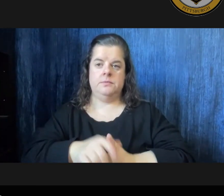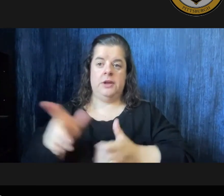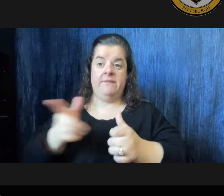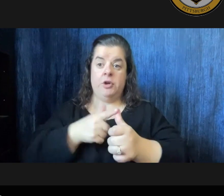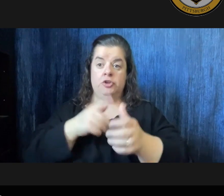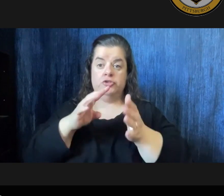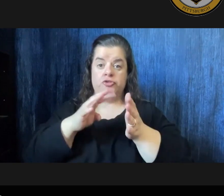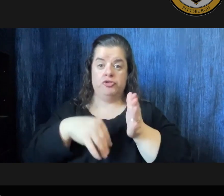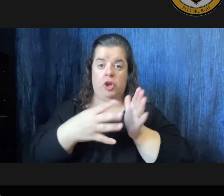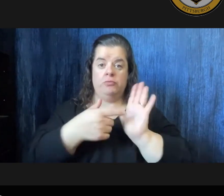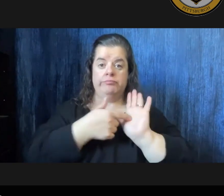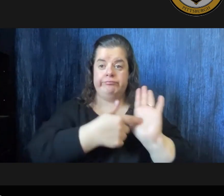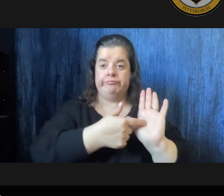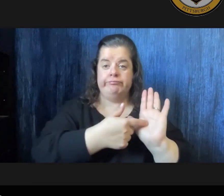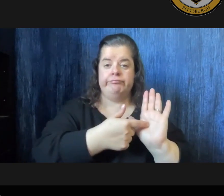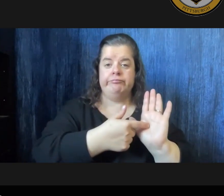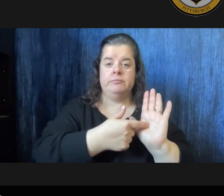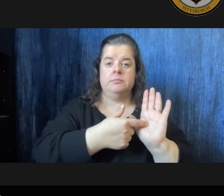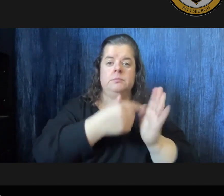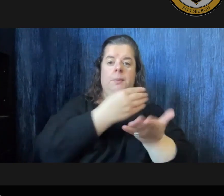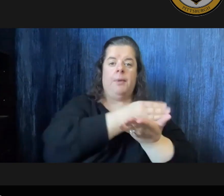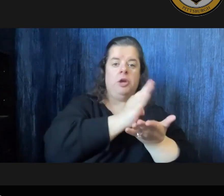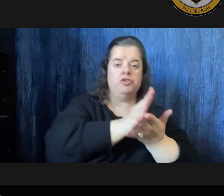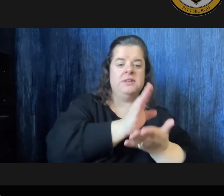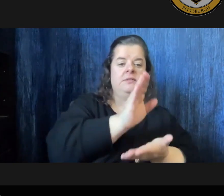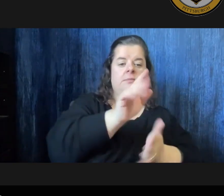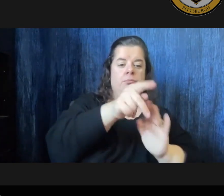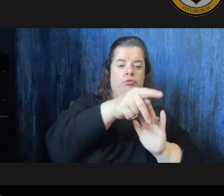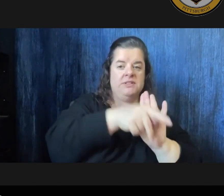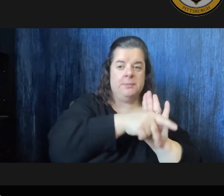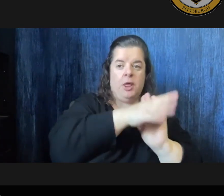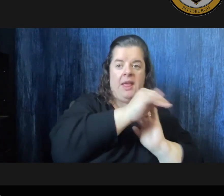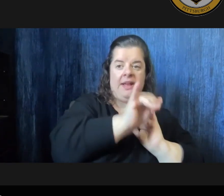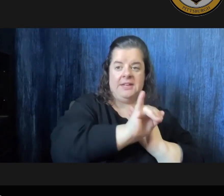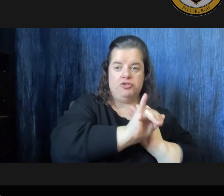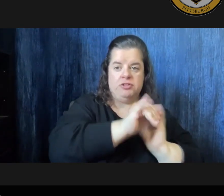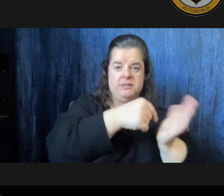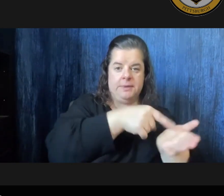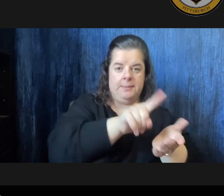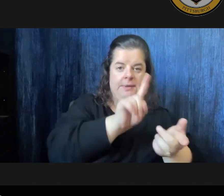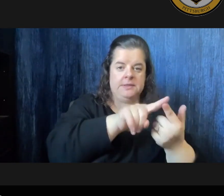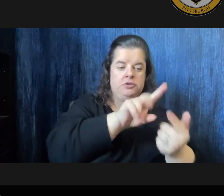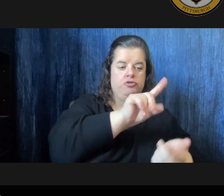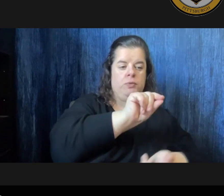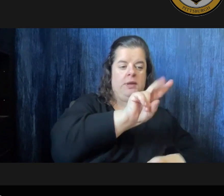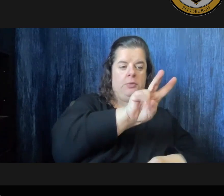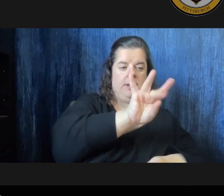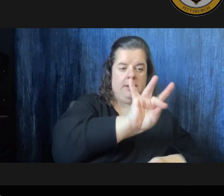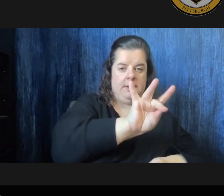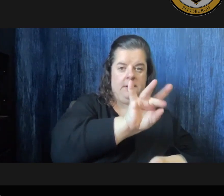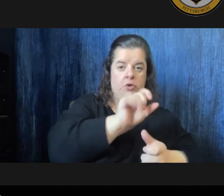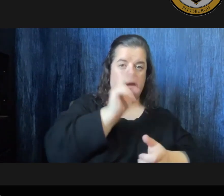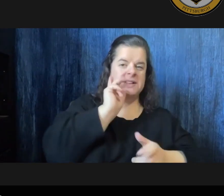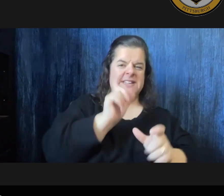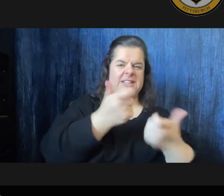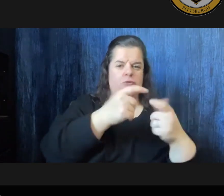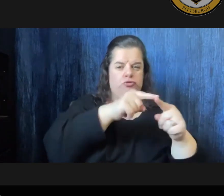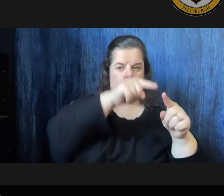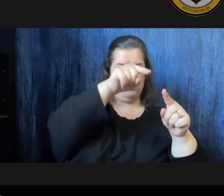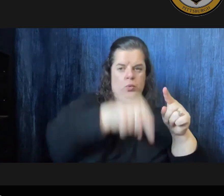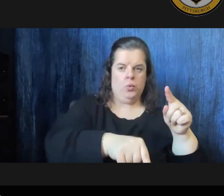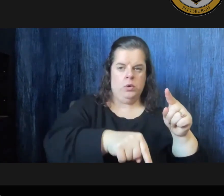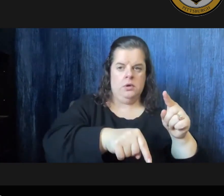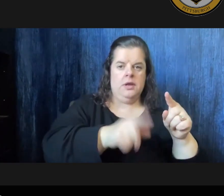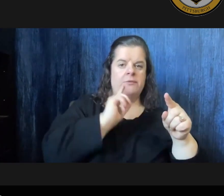shows our budgeted principal and interest payments until 2028 here you can see a large drop off of over 31